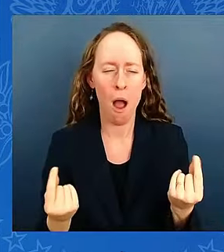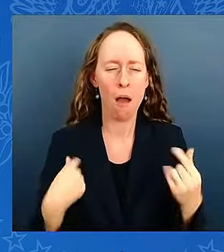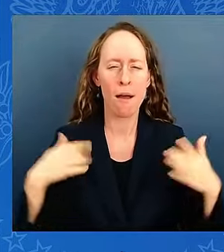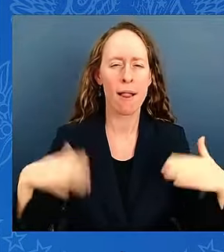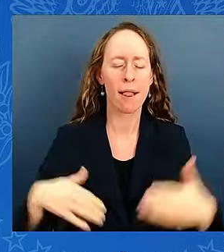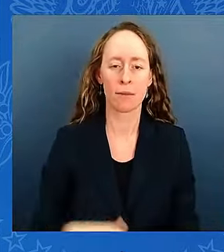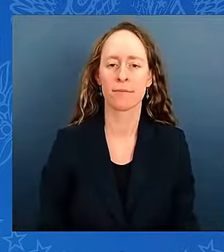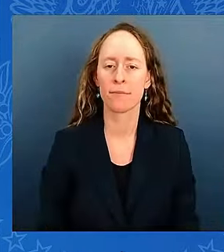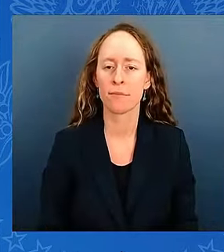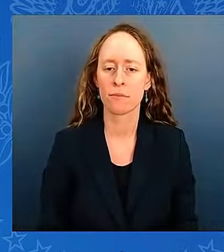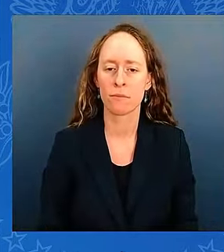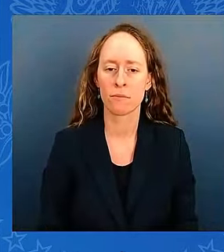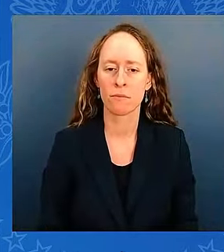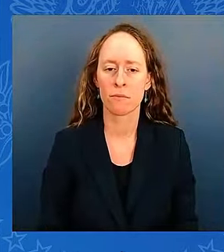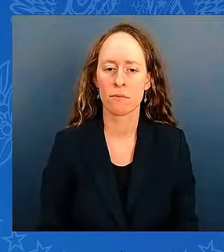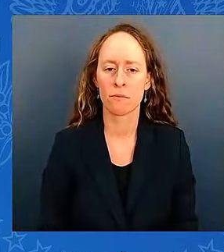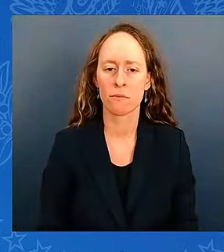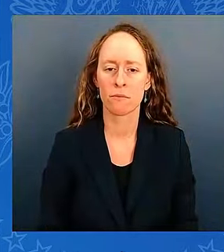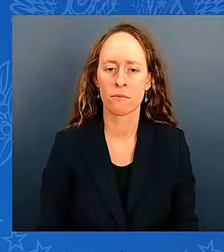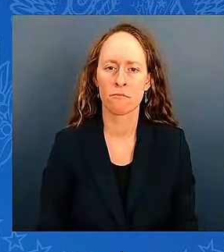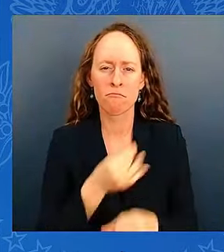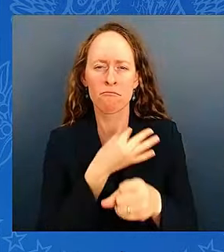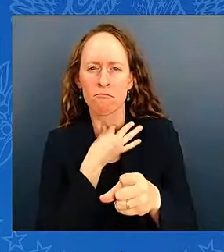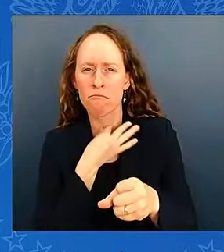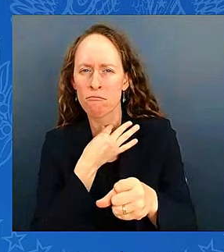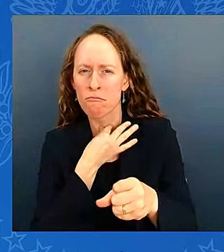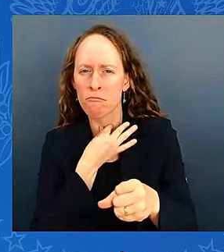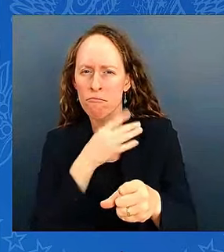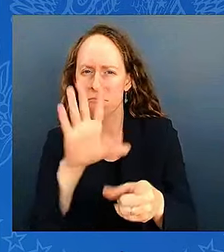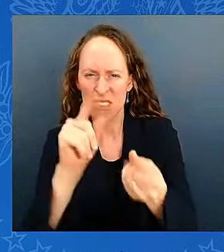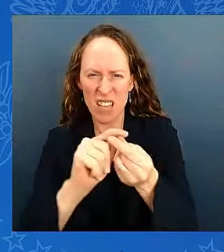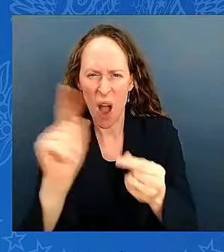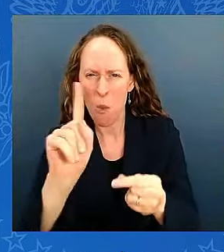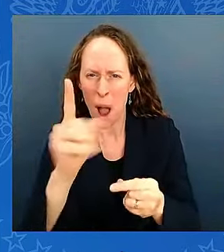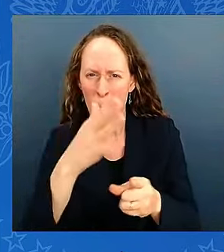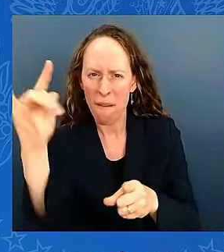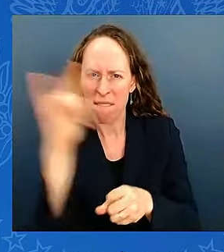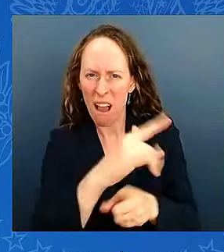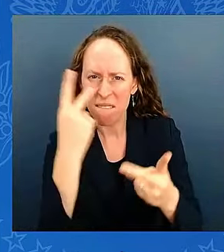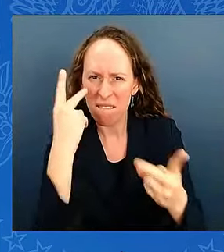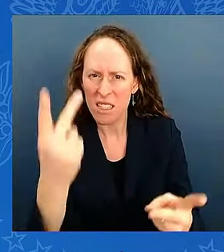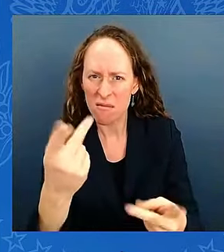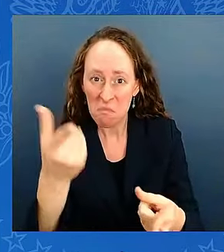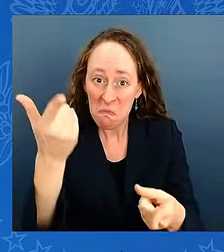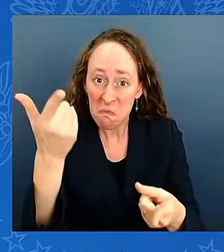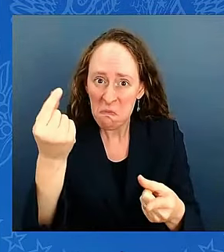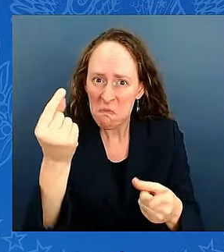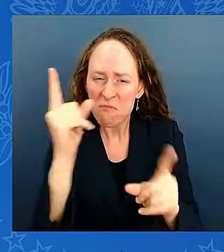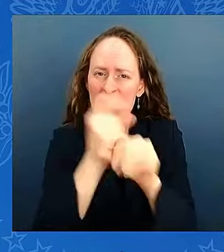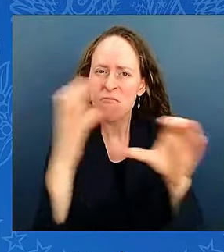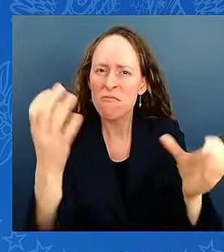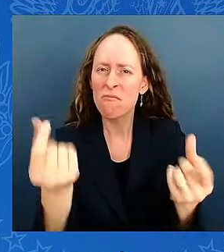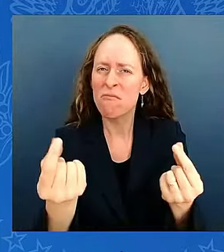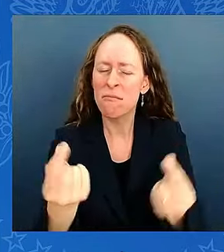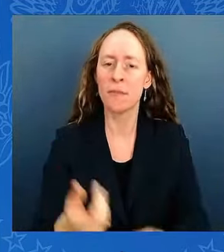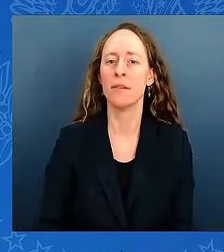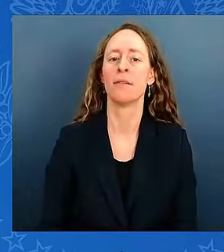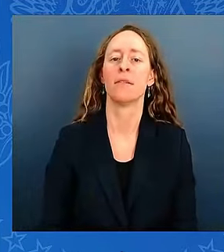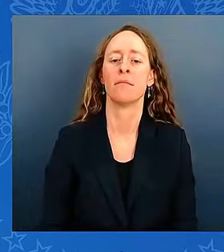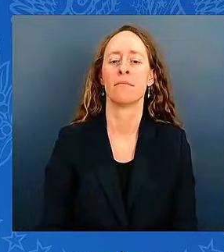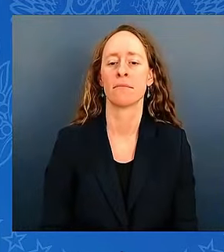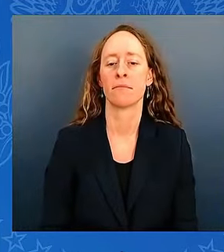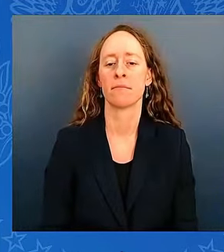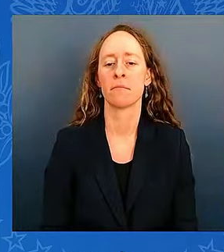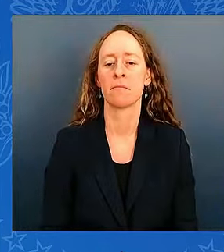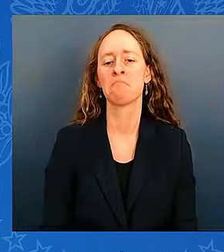told the governor of uh north carolina go down and and i expect to be down there by wednesday or thursday it'll be clear